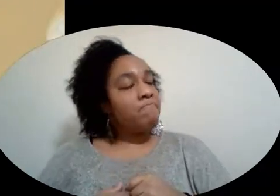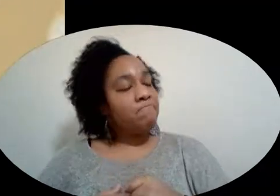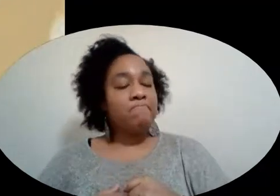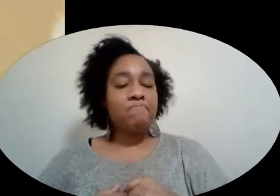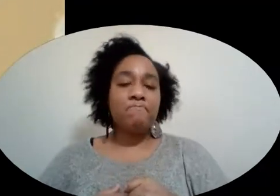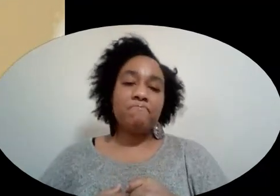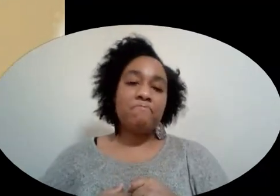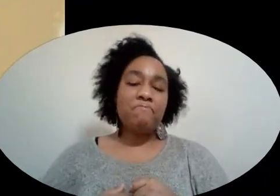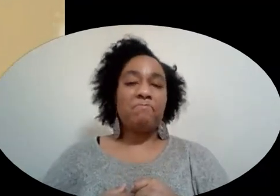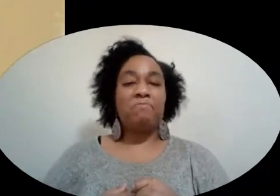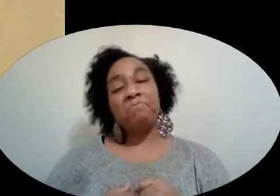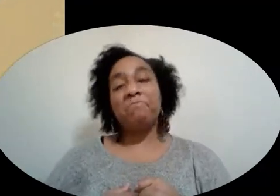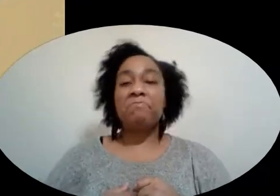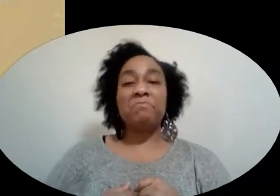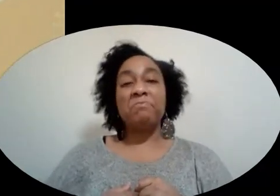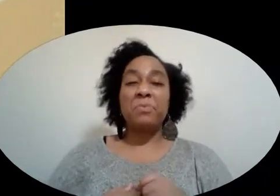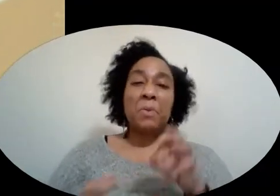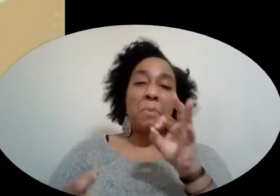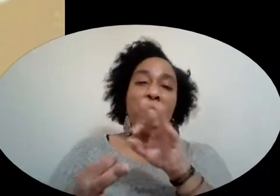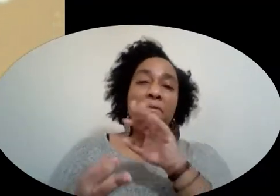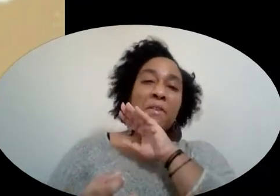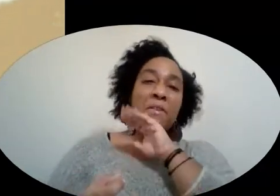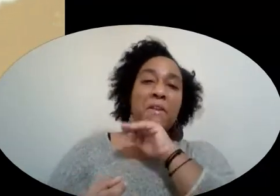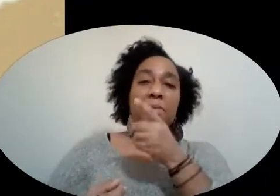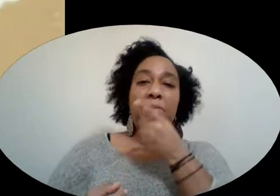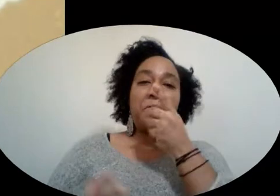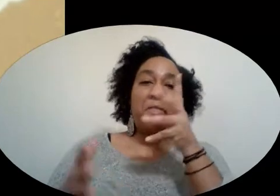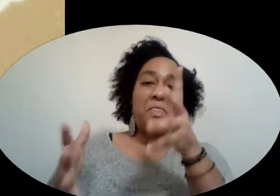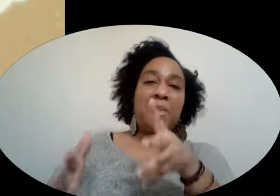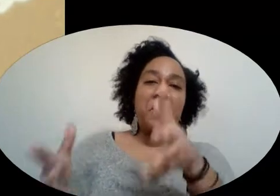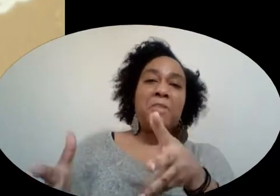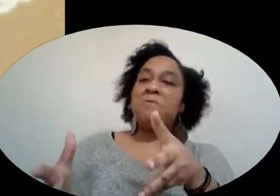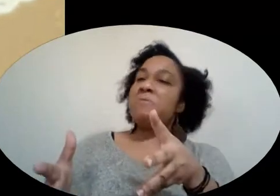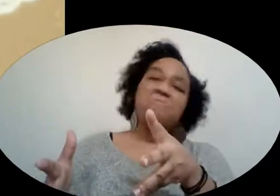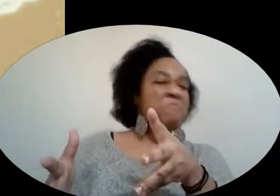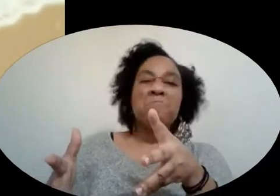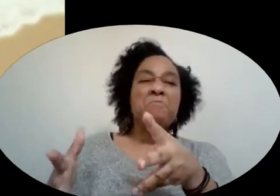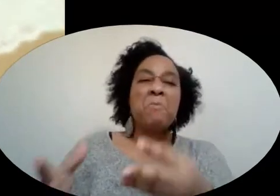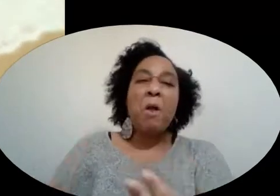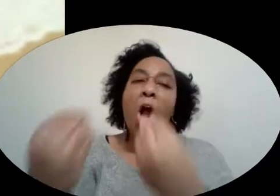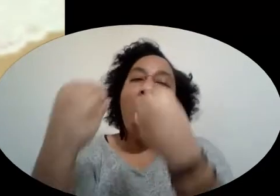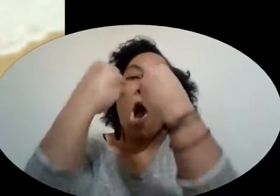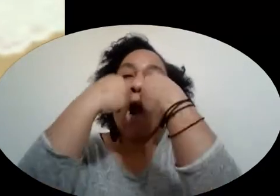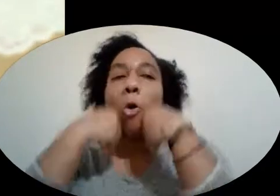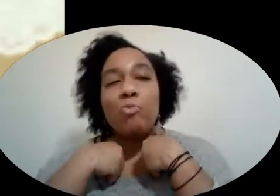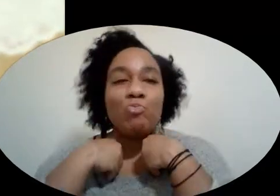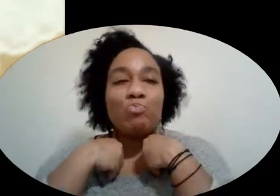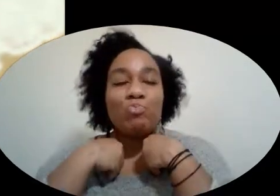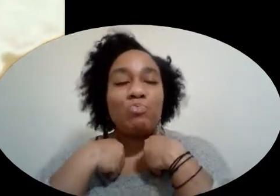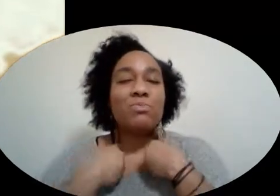It seemed like a shame To leave a perfectly good hand in her Lying there in the straw So I ate it up